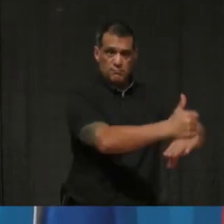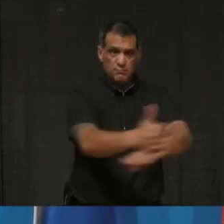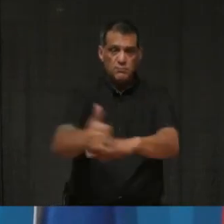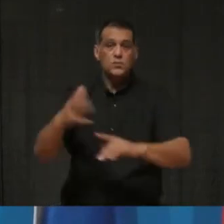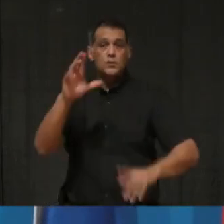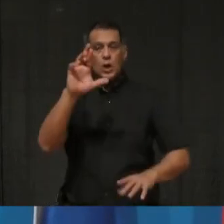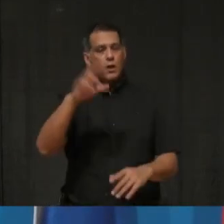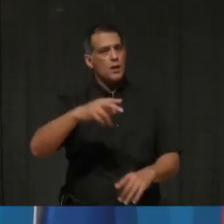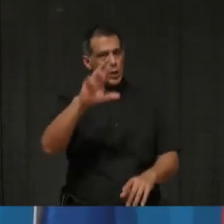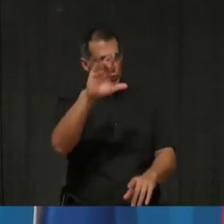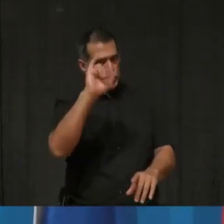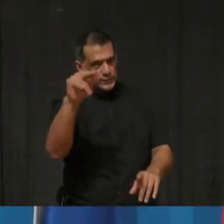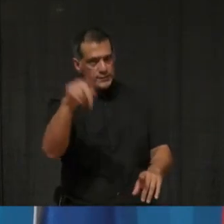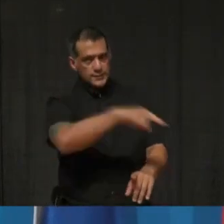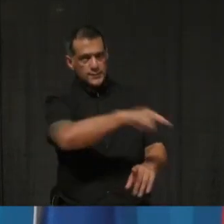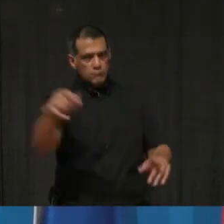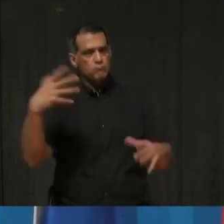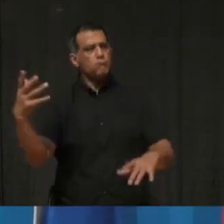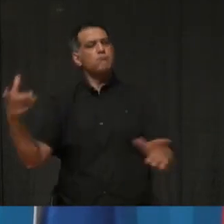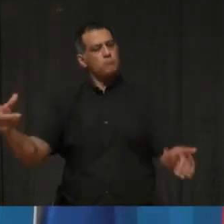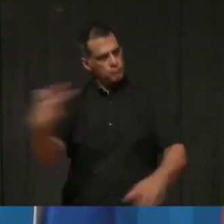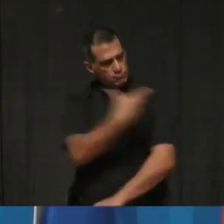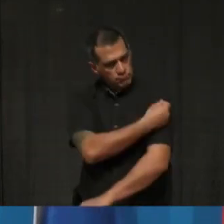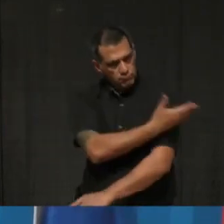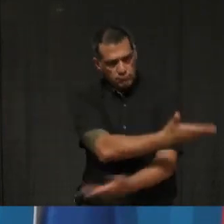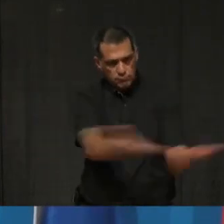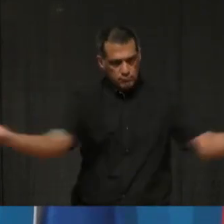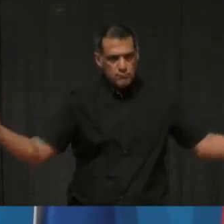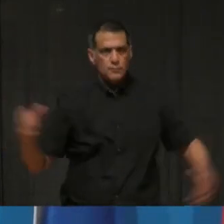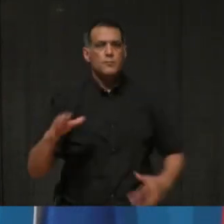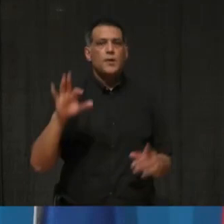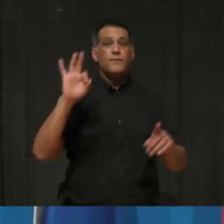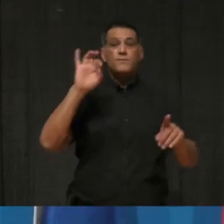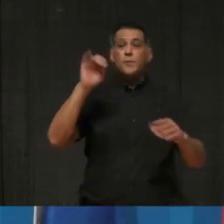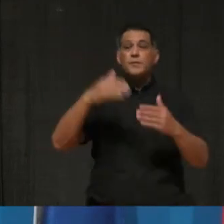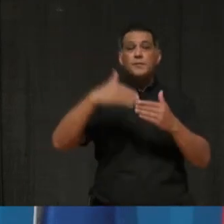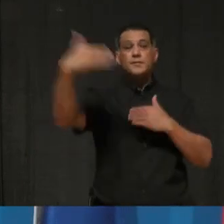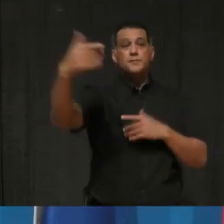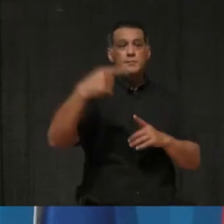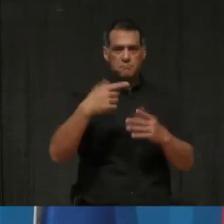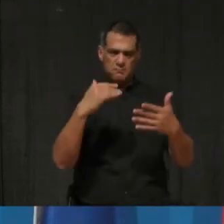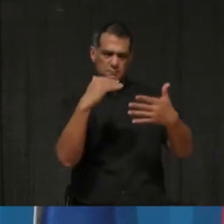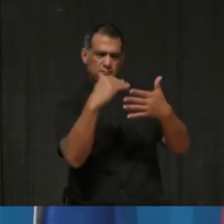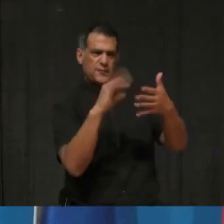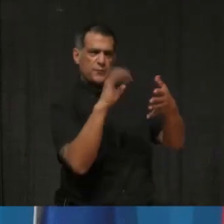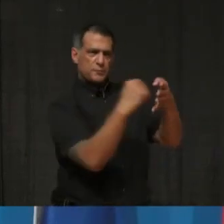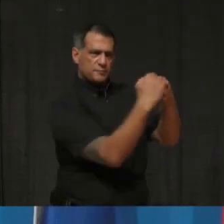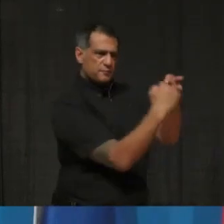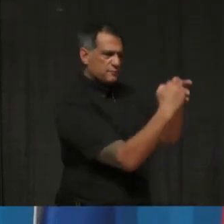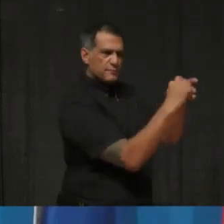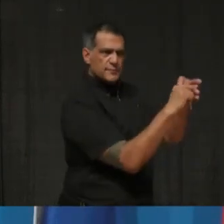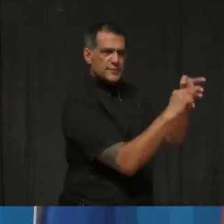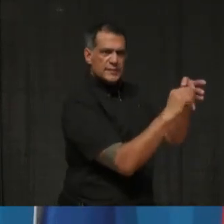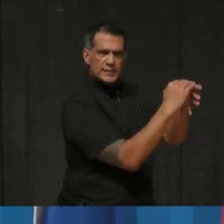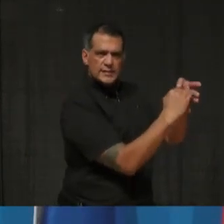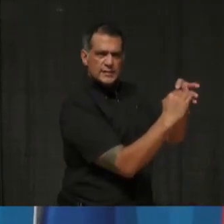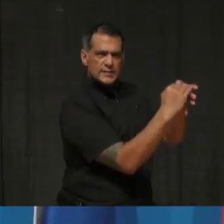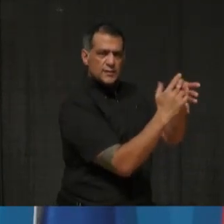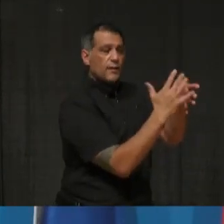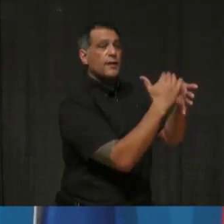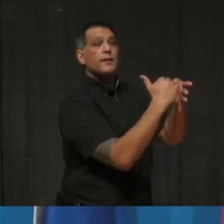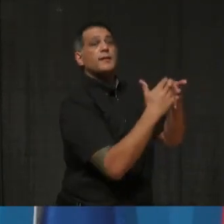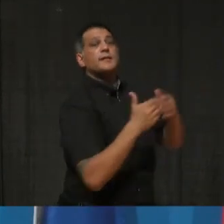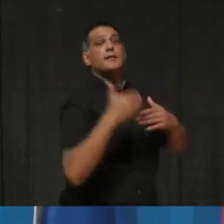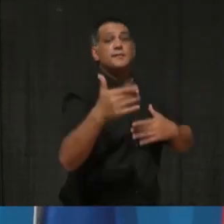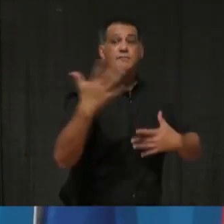as of, uh, early February. Of course, this timeline may be pushed back a little bit with the, uh, with the new, uh, of the delay. Um, but